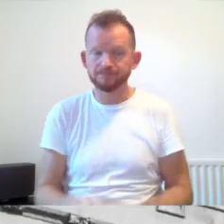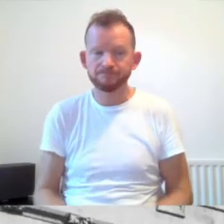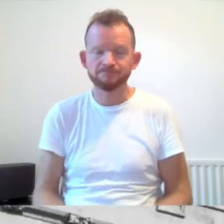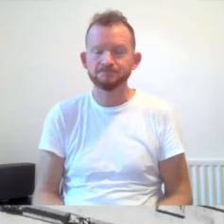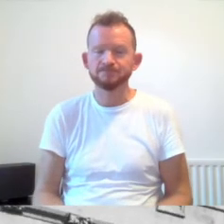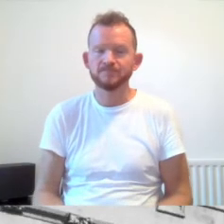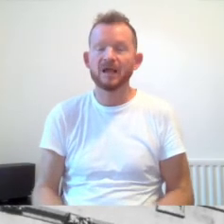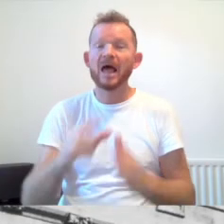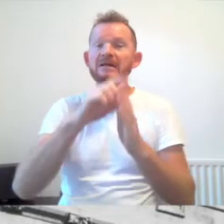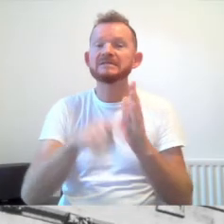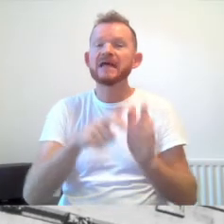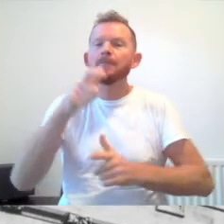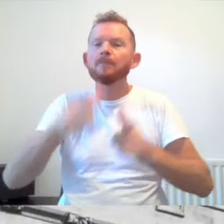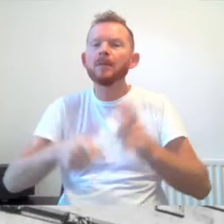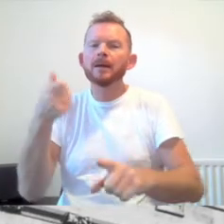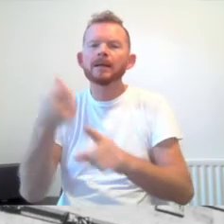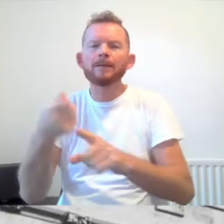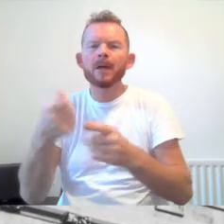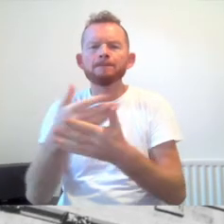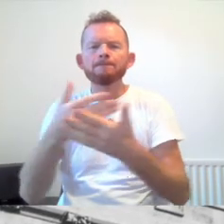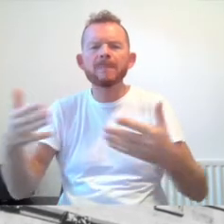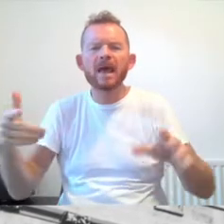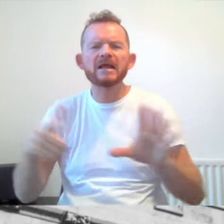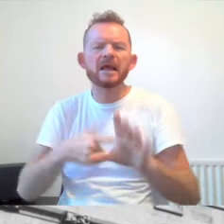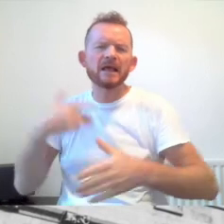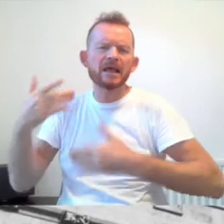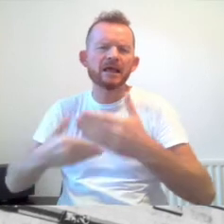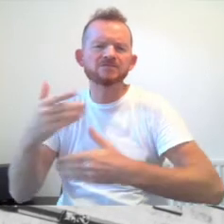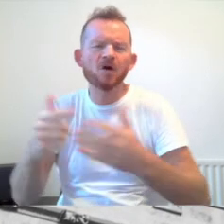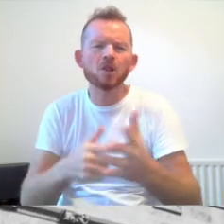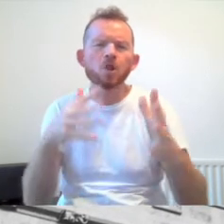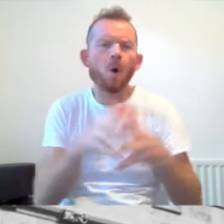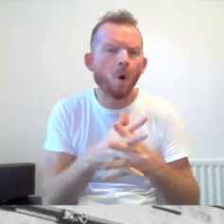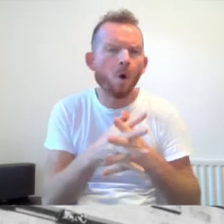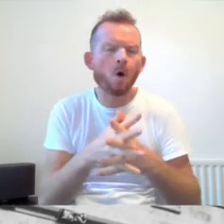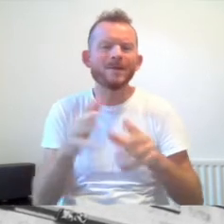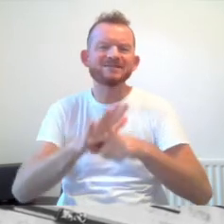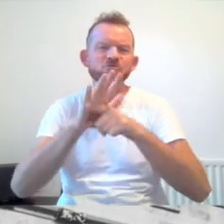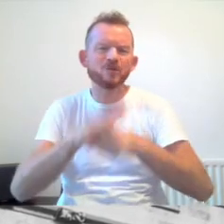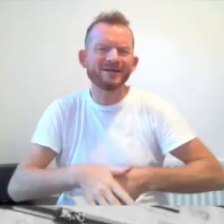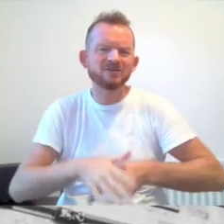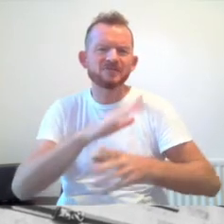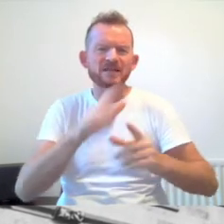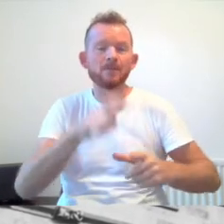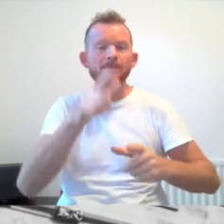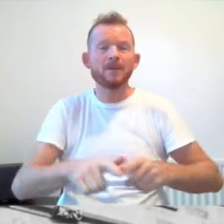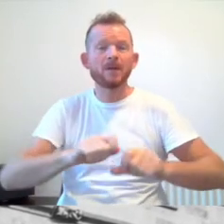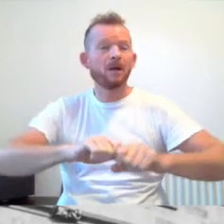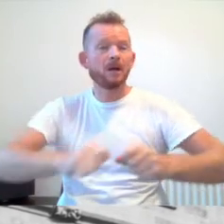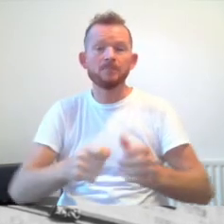Disabled people campaigned for many years for a law that would make discrimination of disabled people illegal.